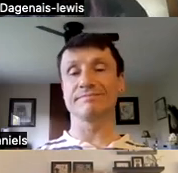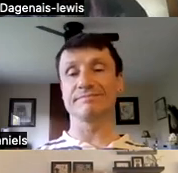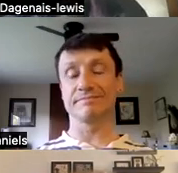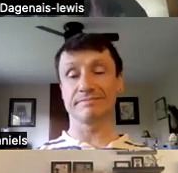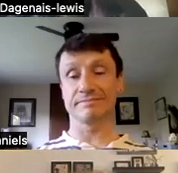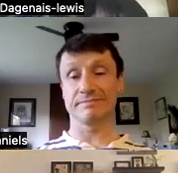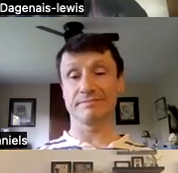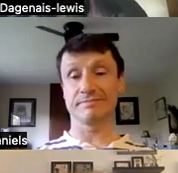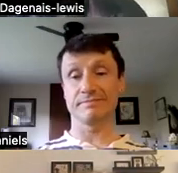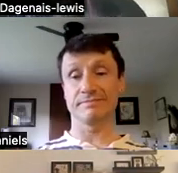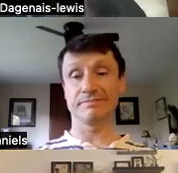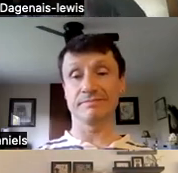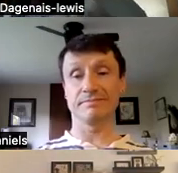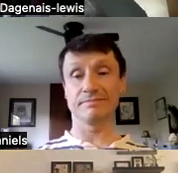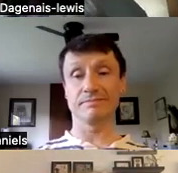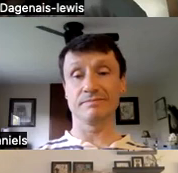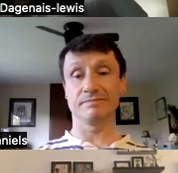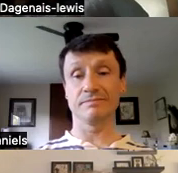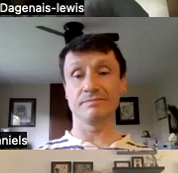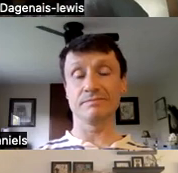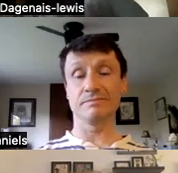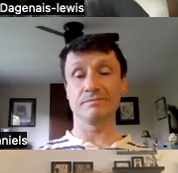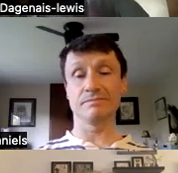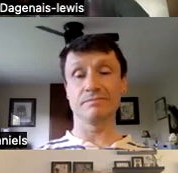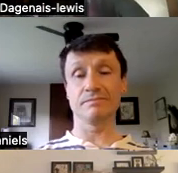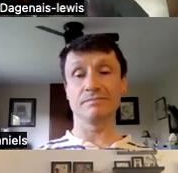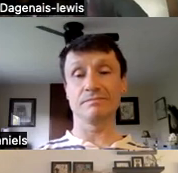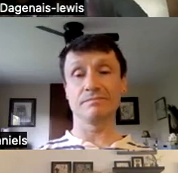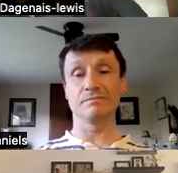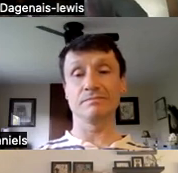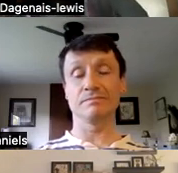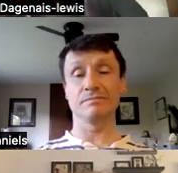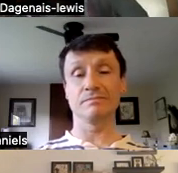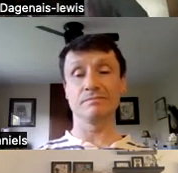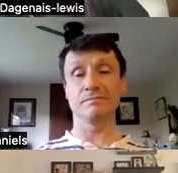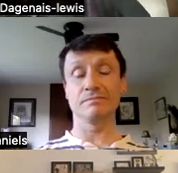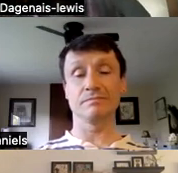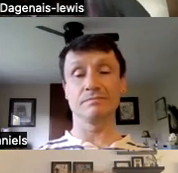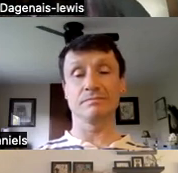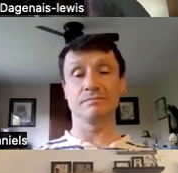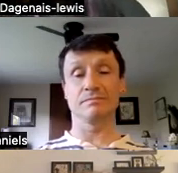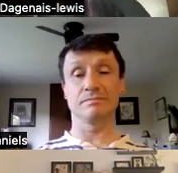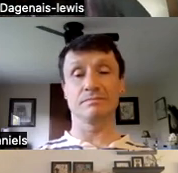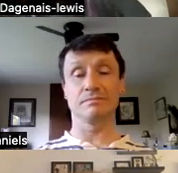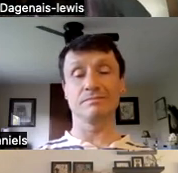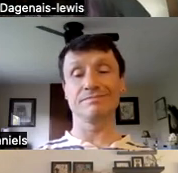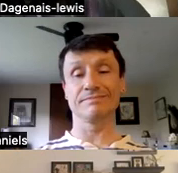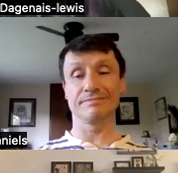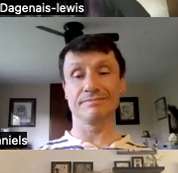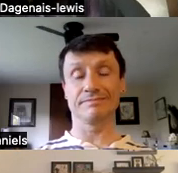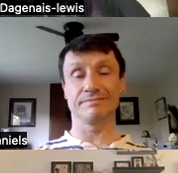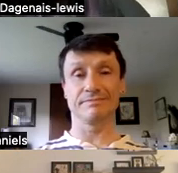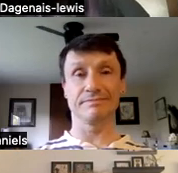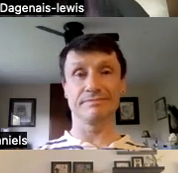HTTPS, colon, backslash, backslash, D-I-V-E